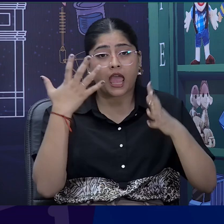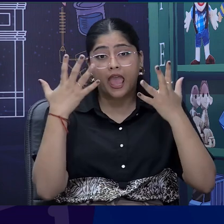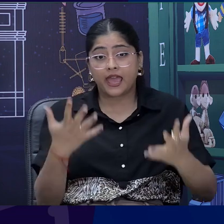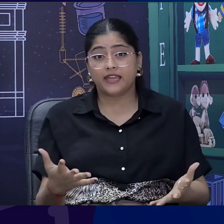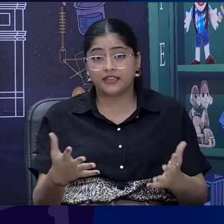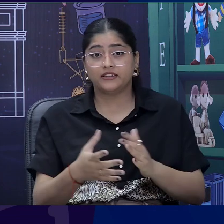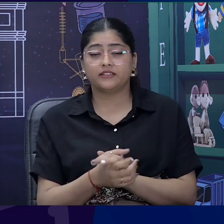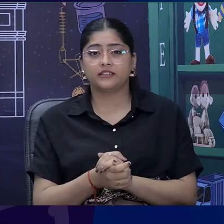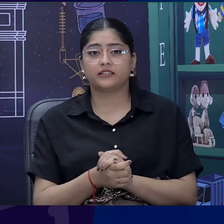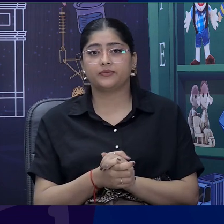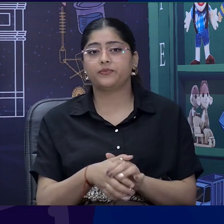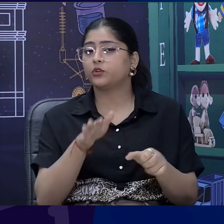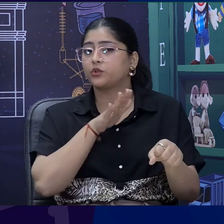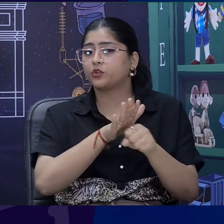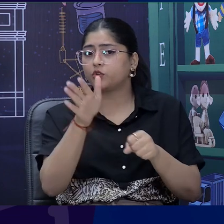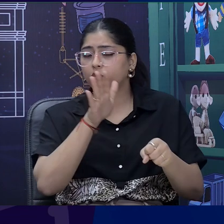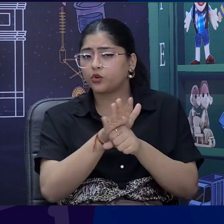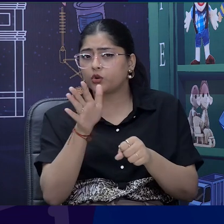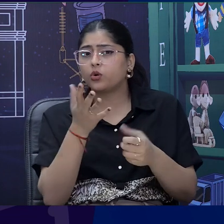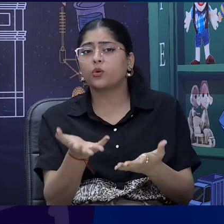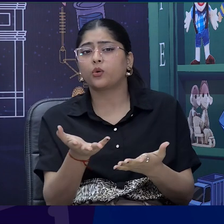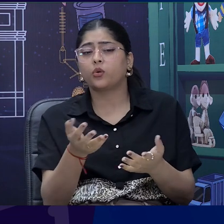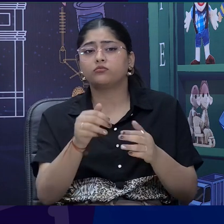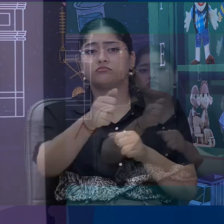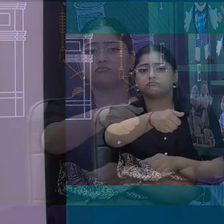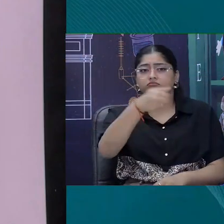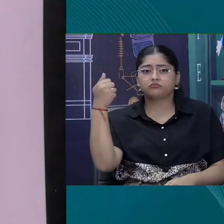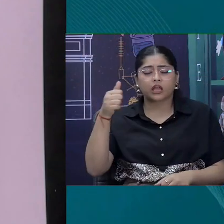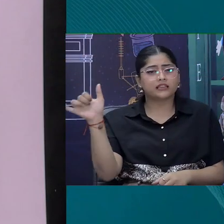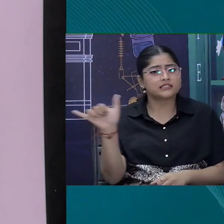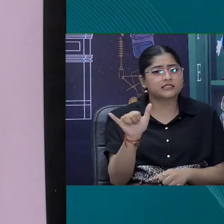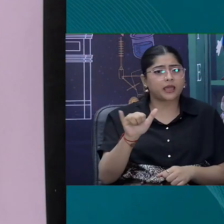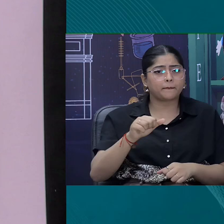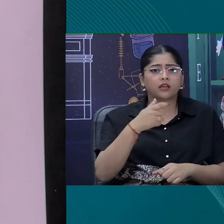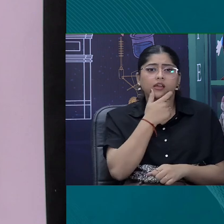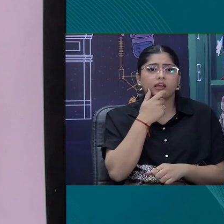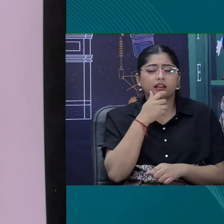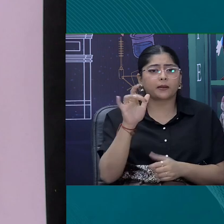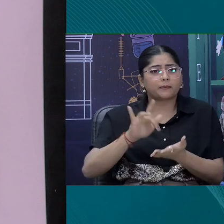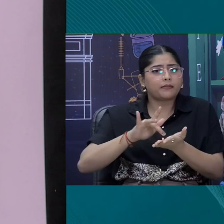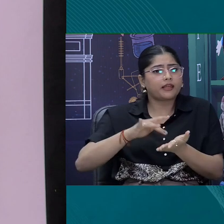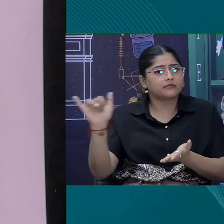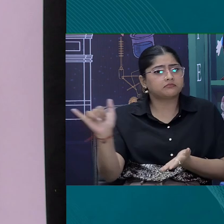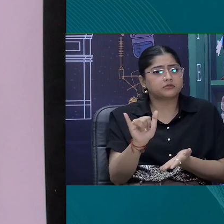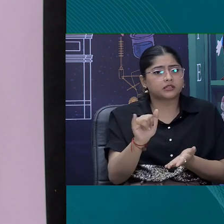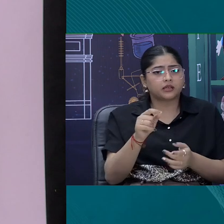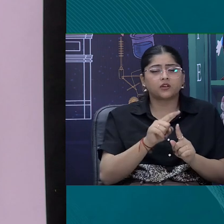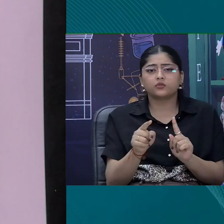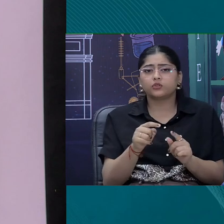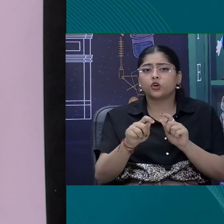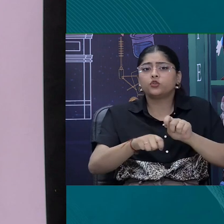that a door was as wooden as is England. So, he stood in his shoes.